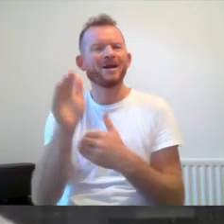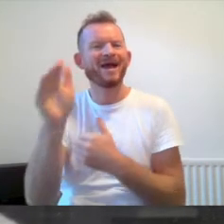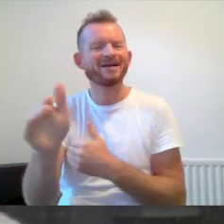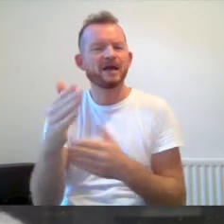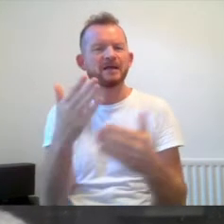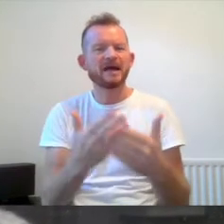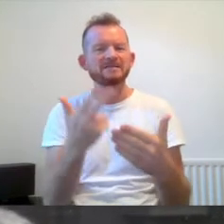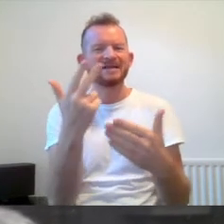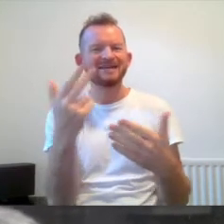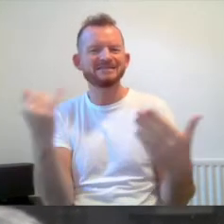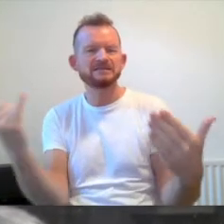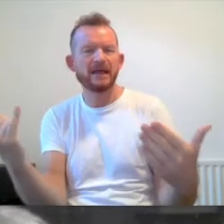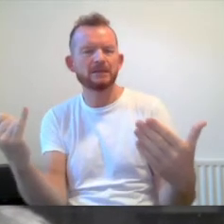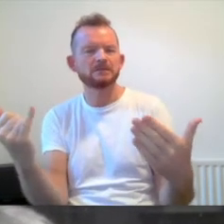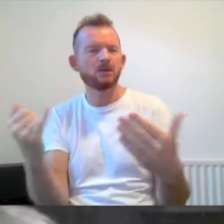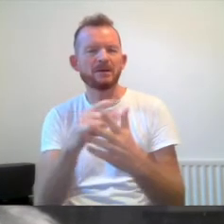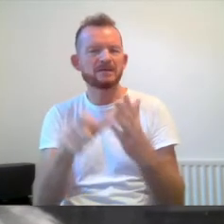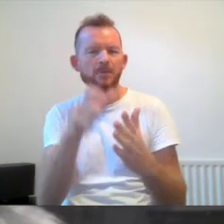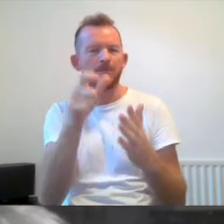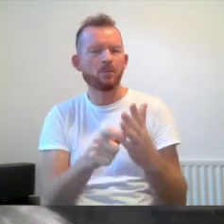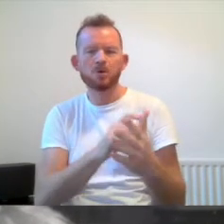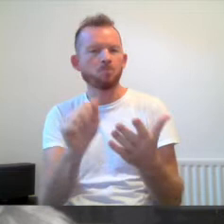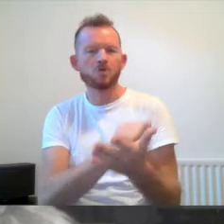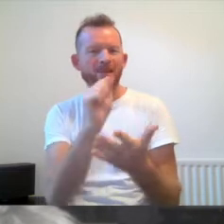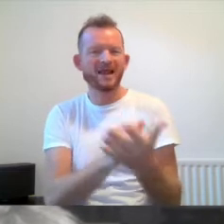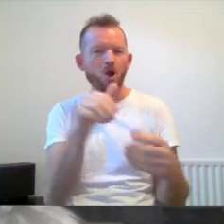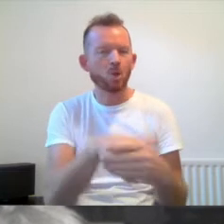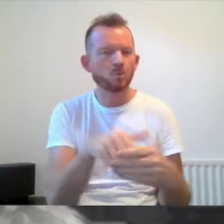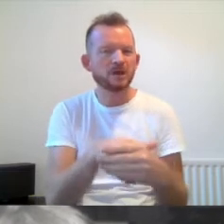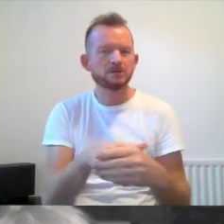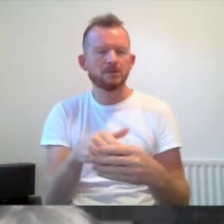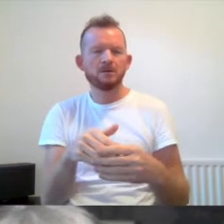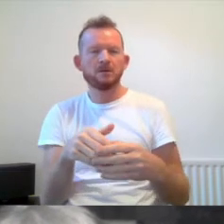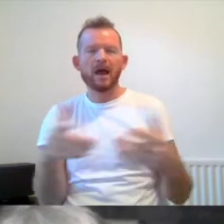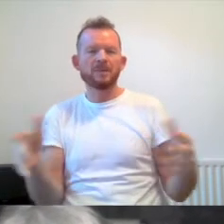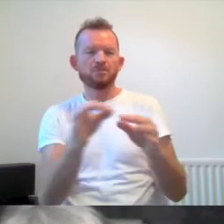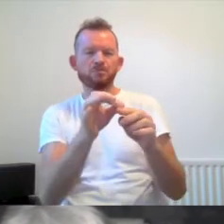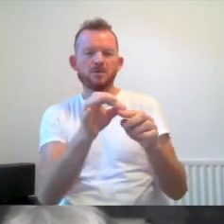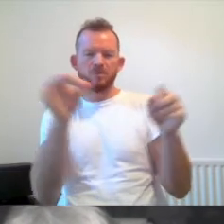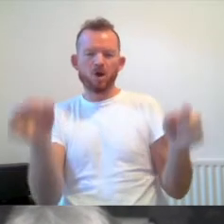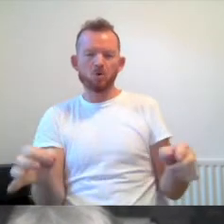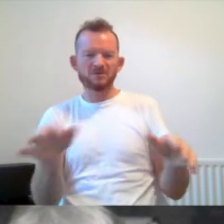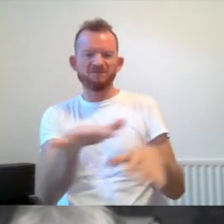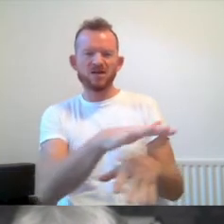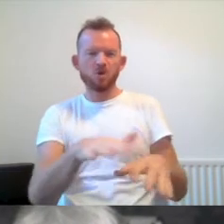when disabled people were not properly included, as well as a proposed venue not being accessible.